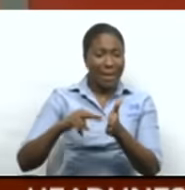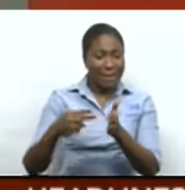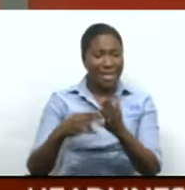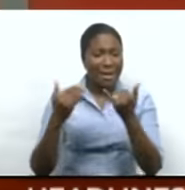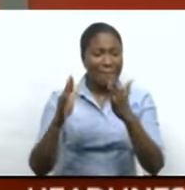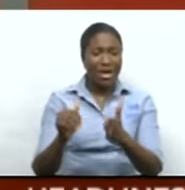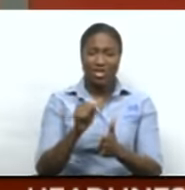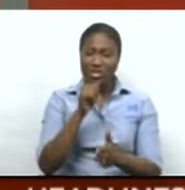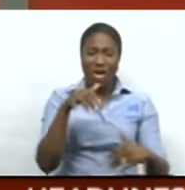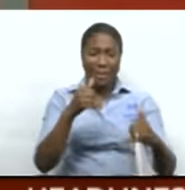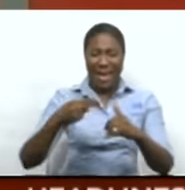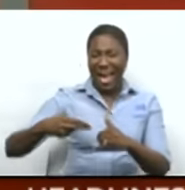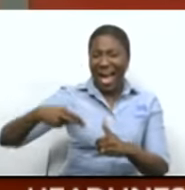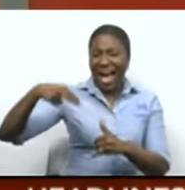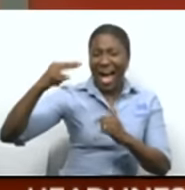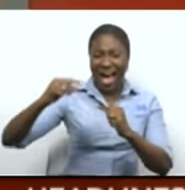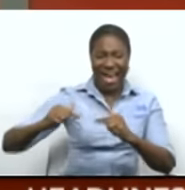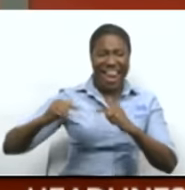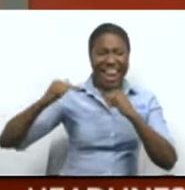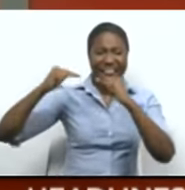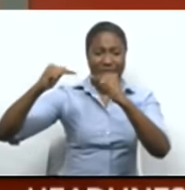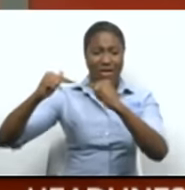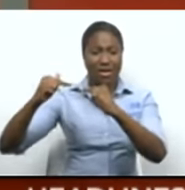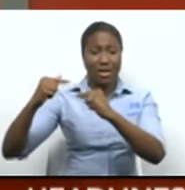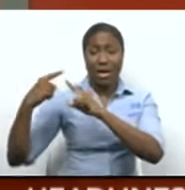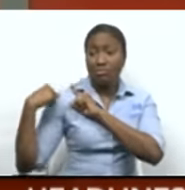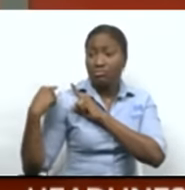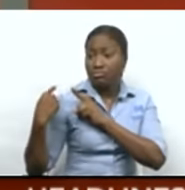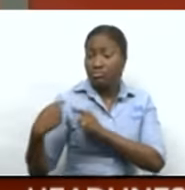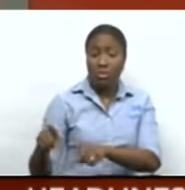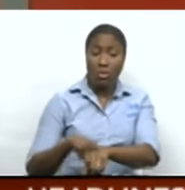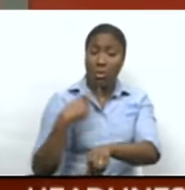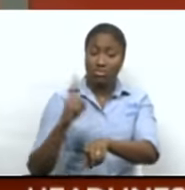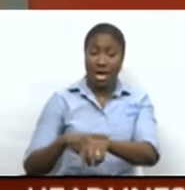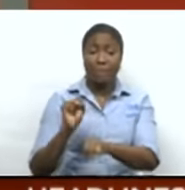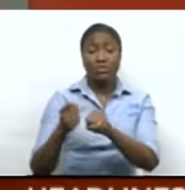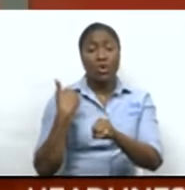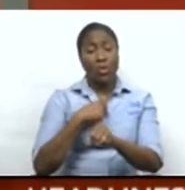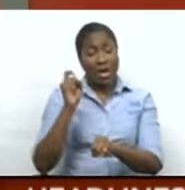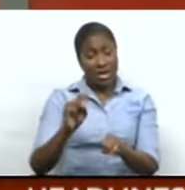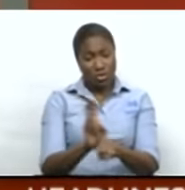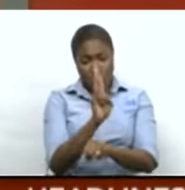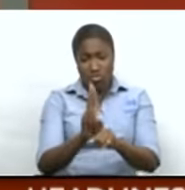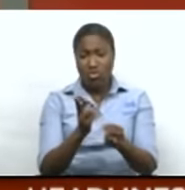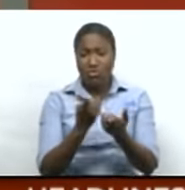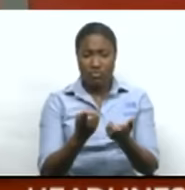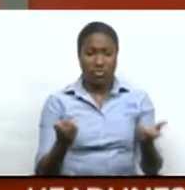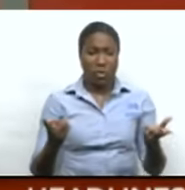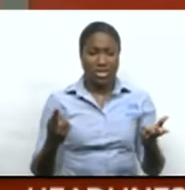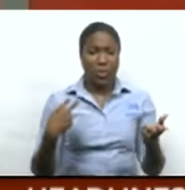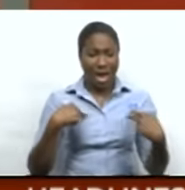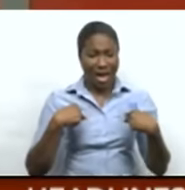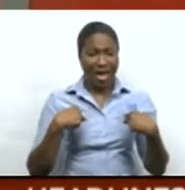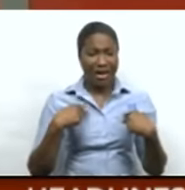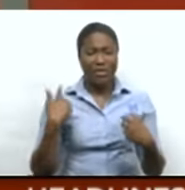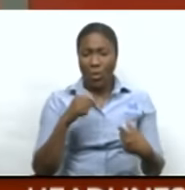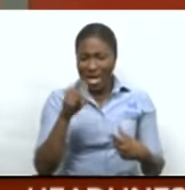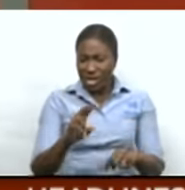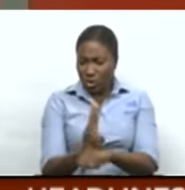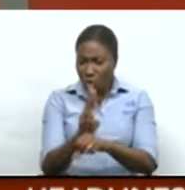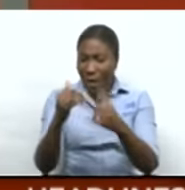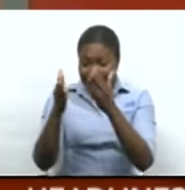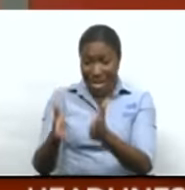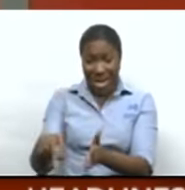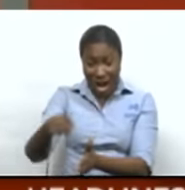playing at a high level for a very long time so we have to use the resources that we have we have to use the players that we